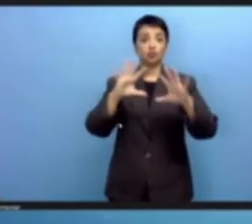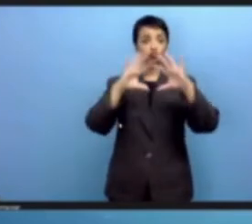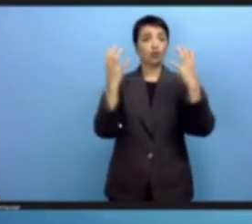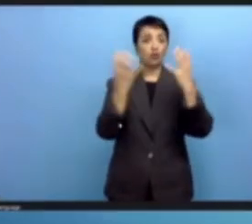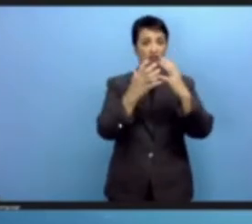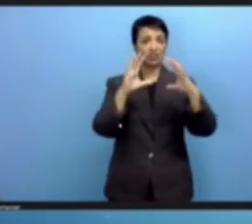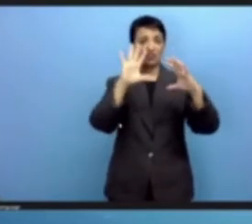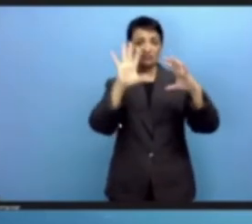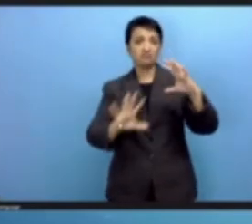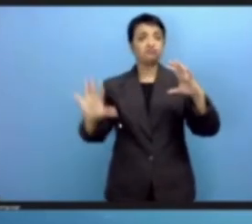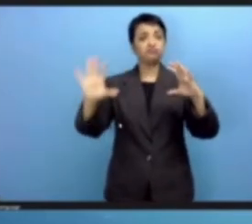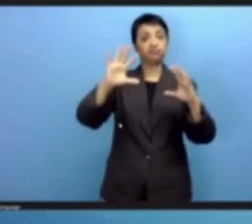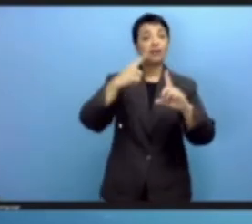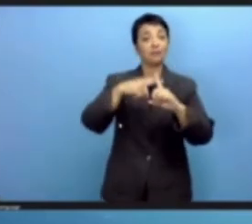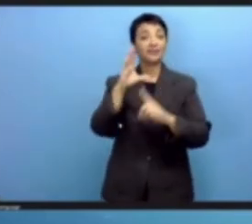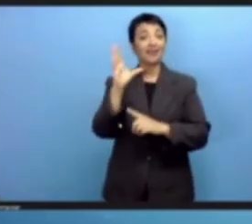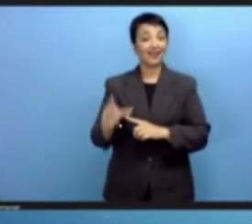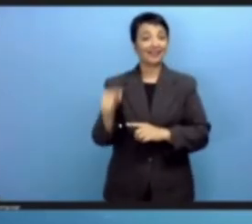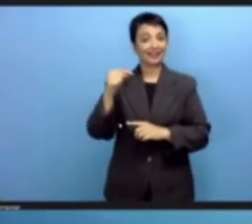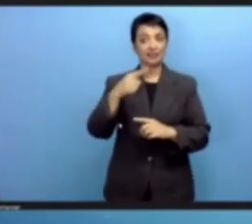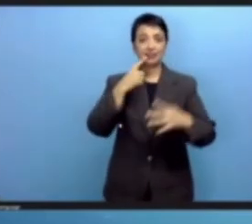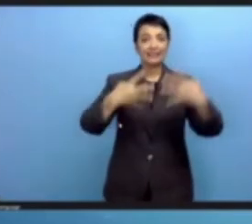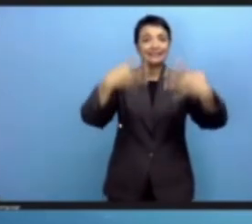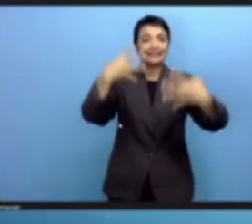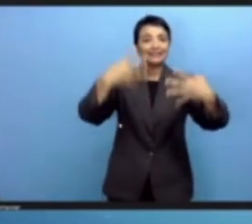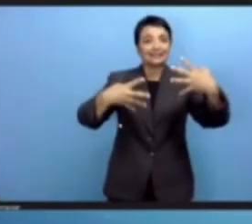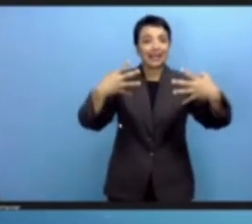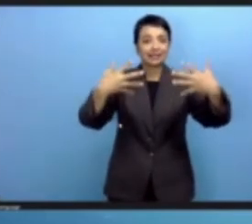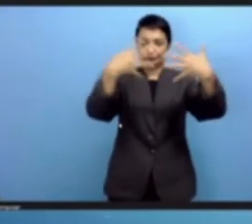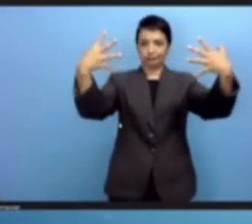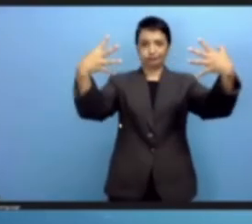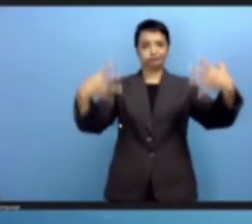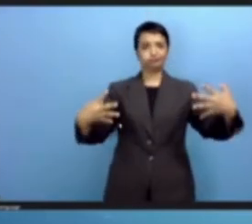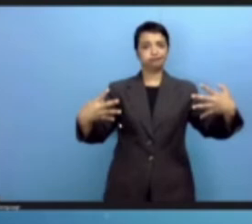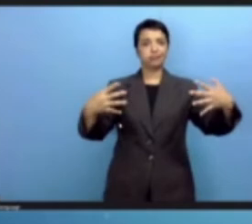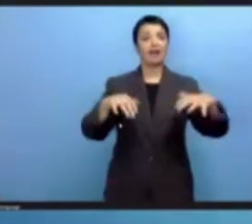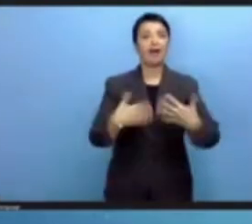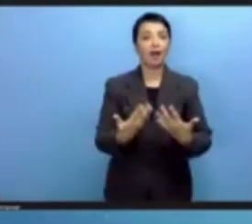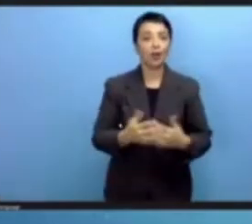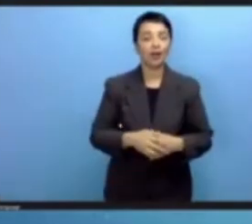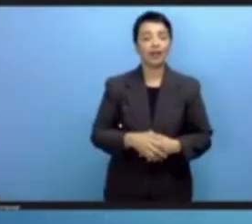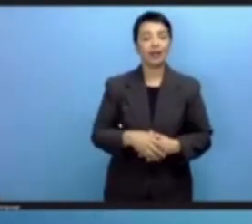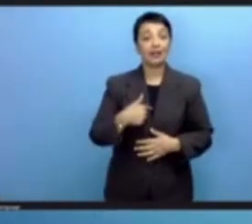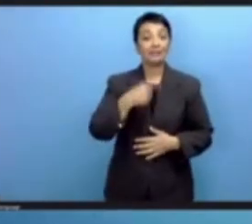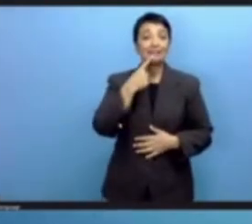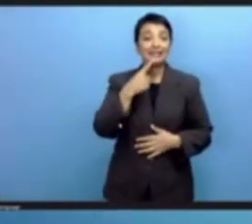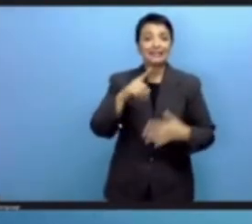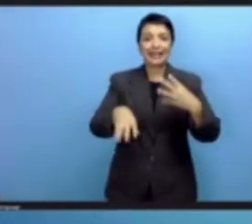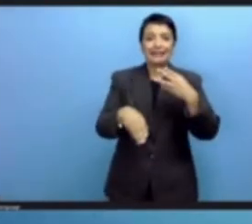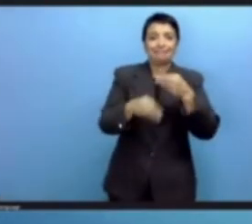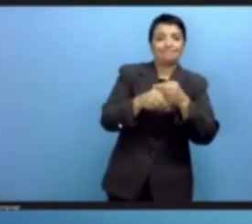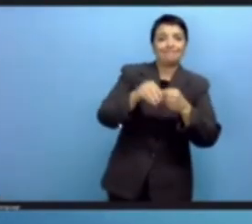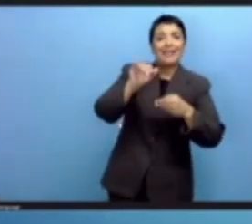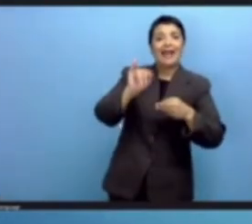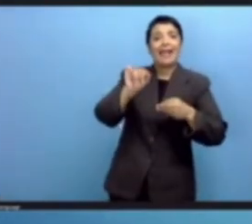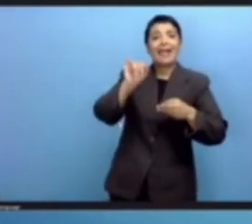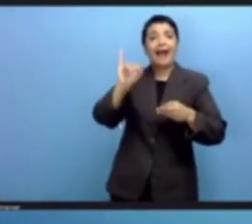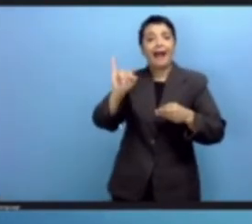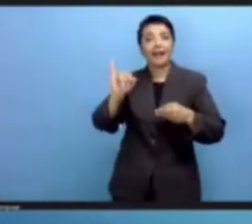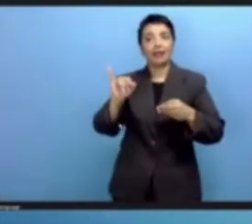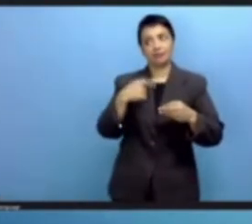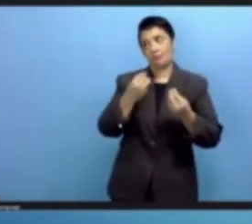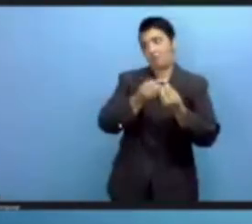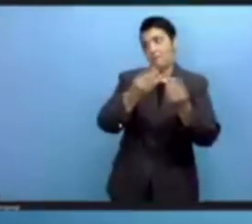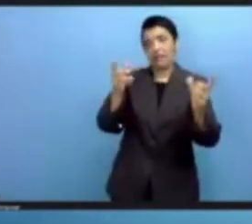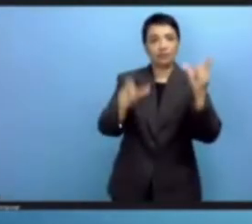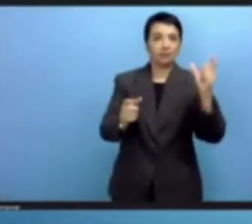data ecosystem. I hesitate to add artificial intelligence. It has become such a buzzword, but I